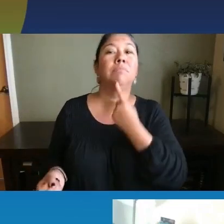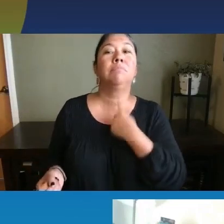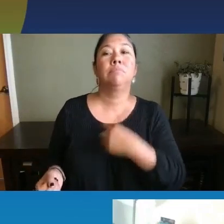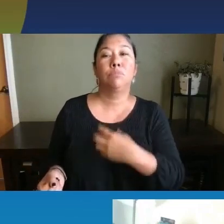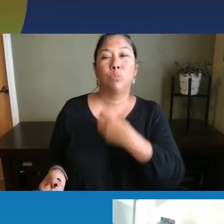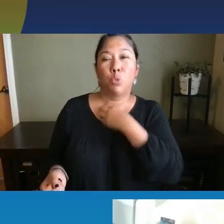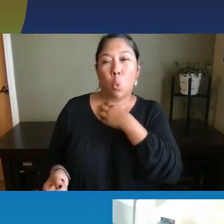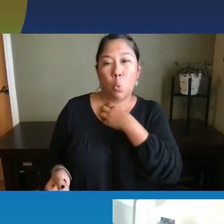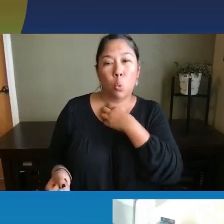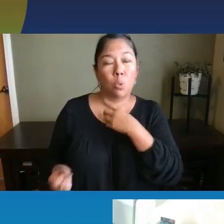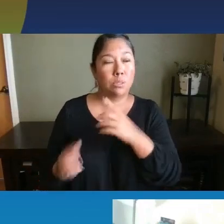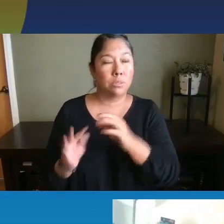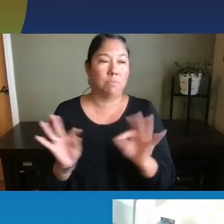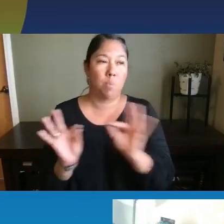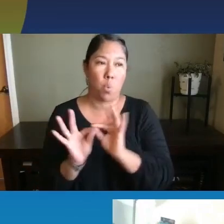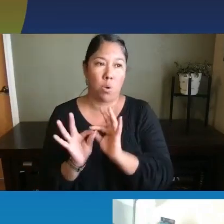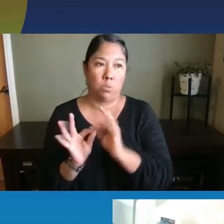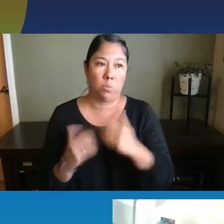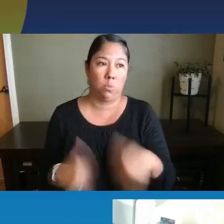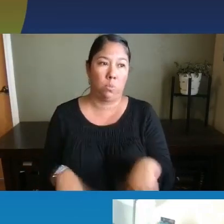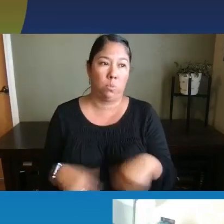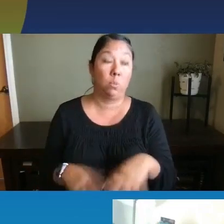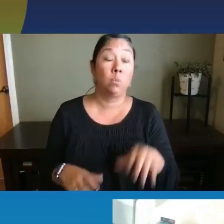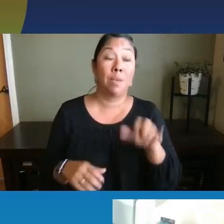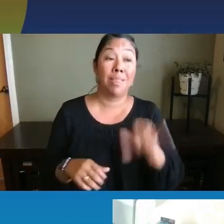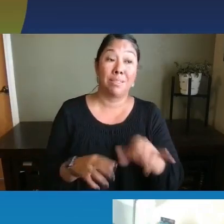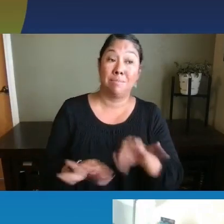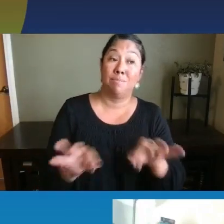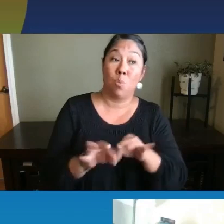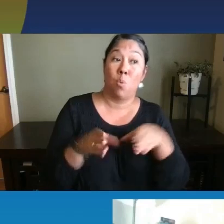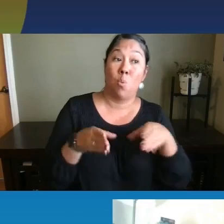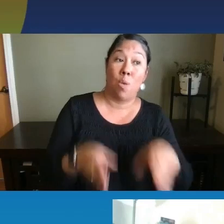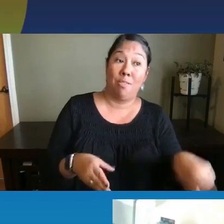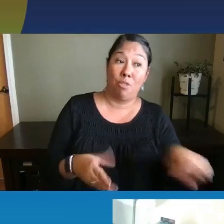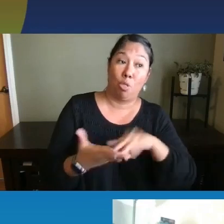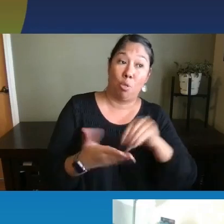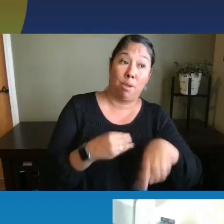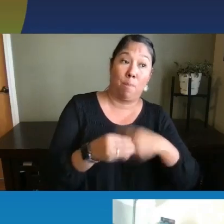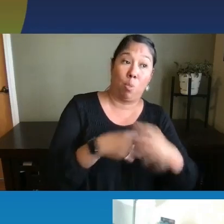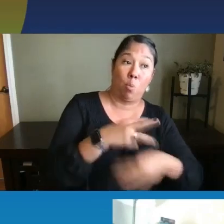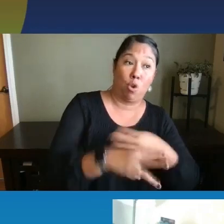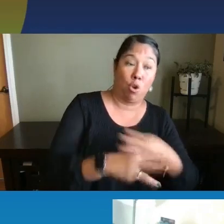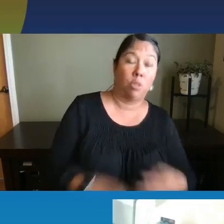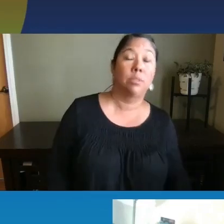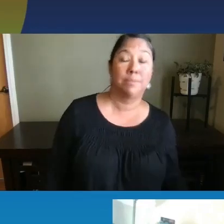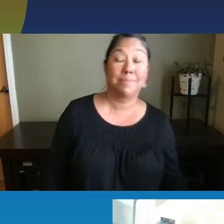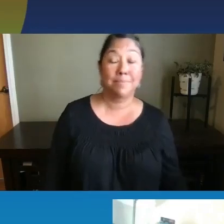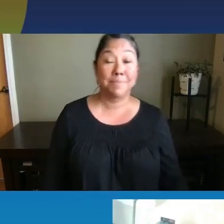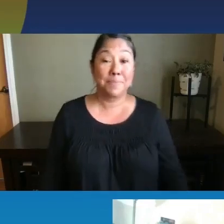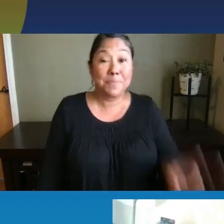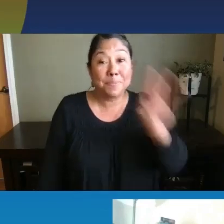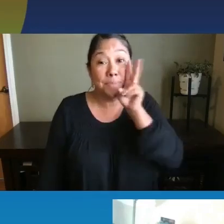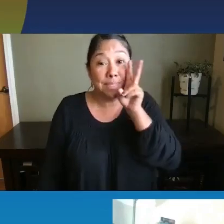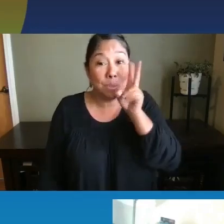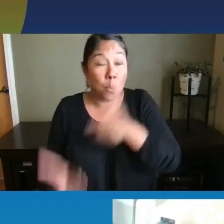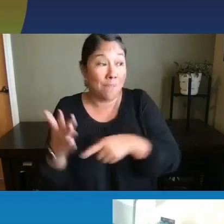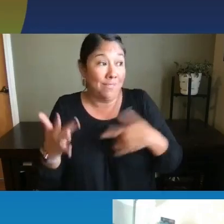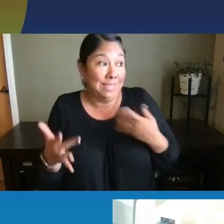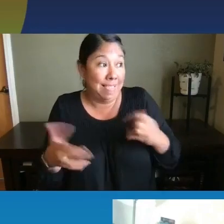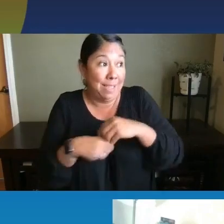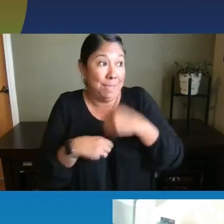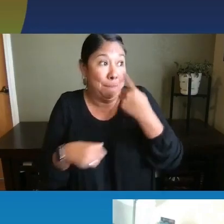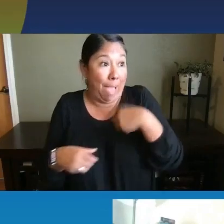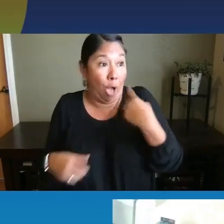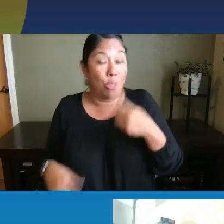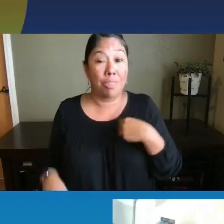because that is a really critical way that they're learning about their world, is by seeing what it feels like in their mouth and what